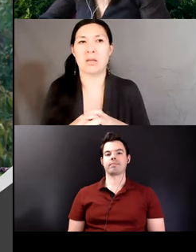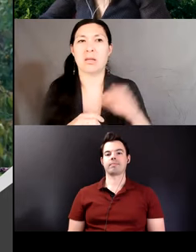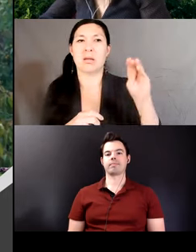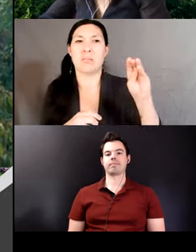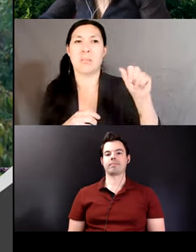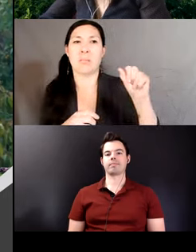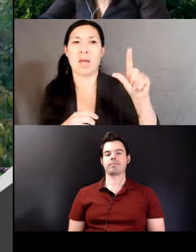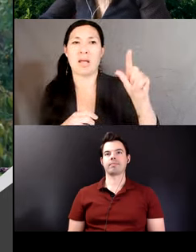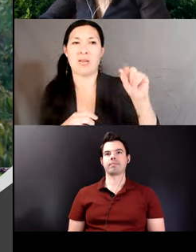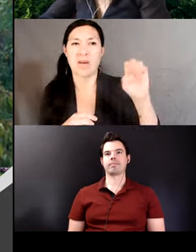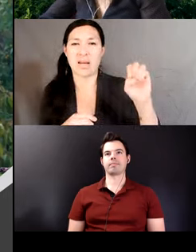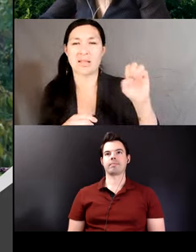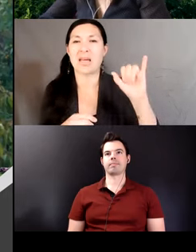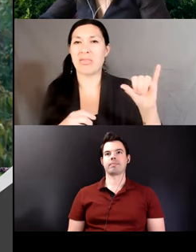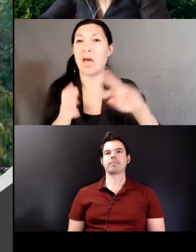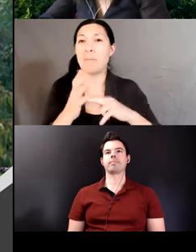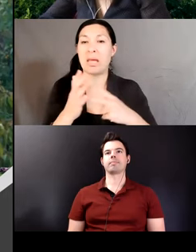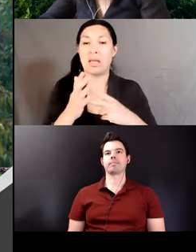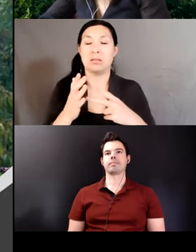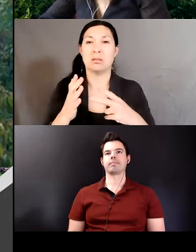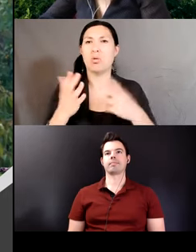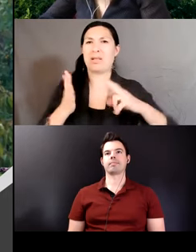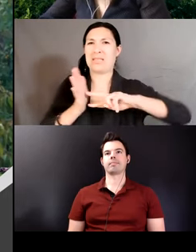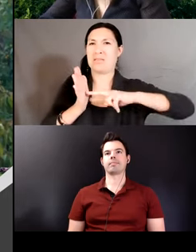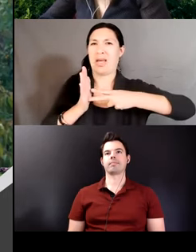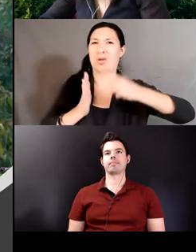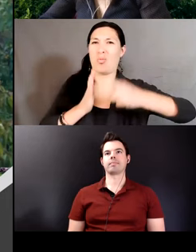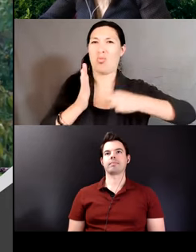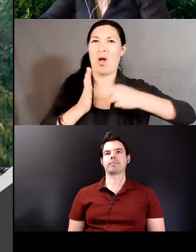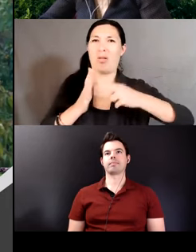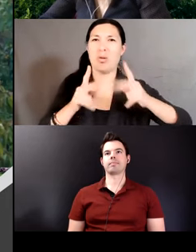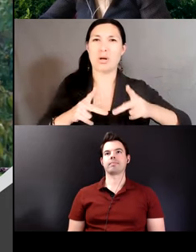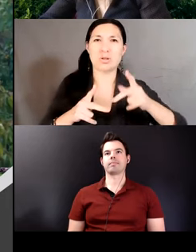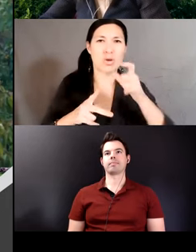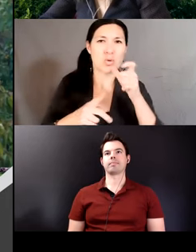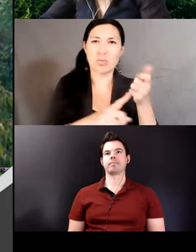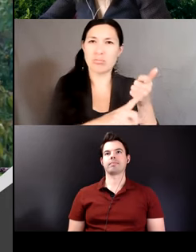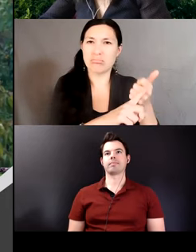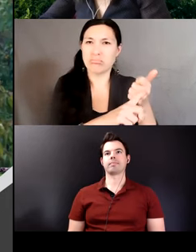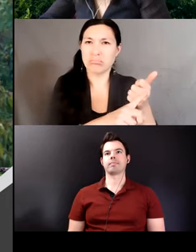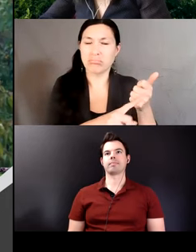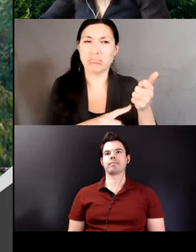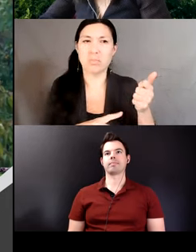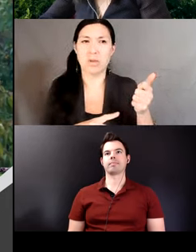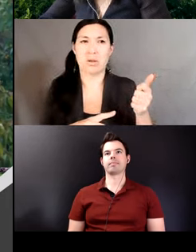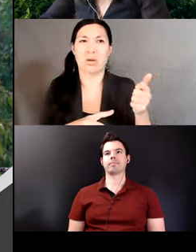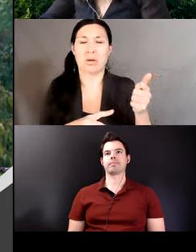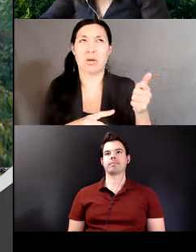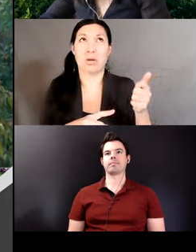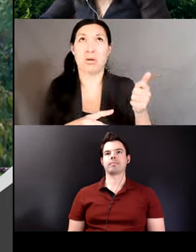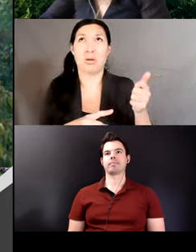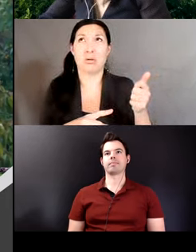semantic role of the person who is harmed this complex suffix is only observed for monolinguals